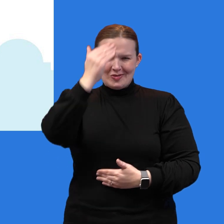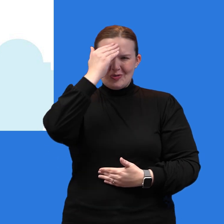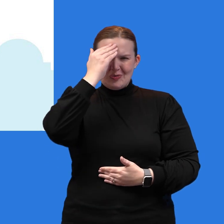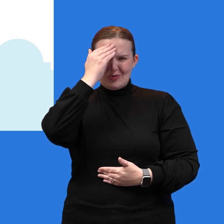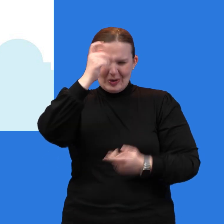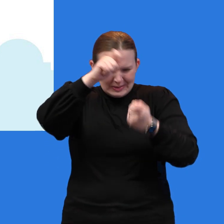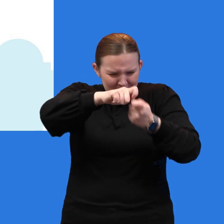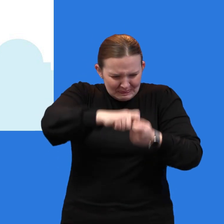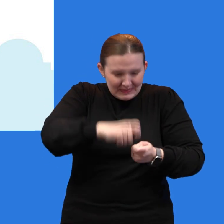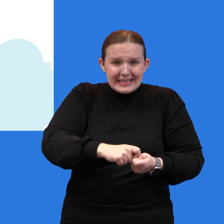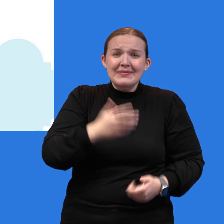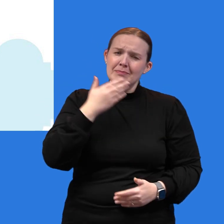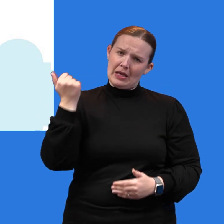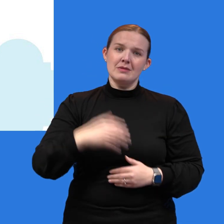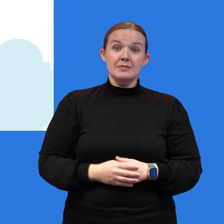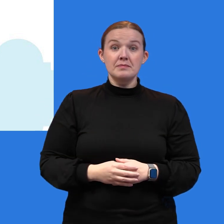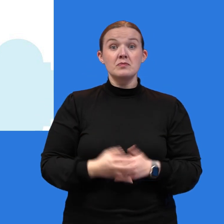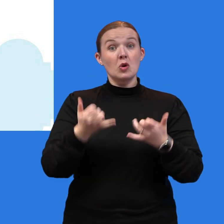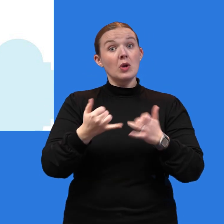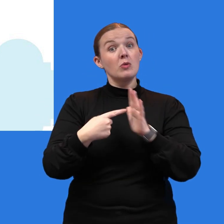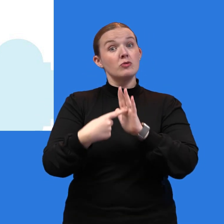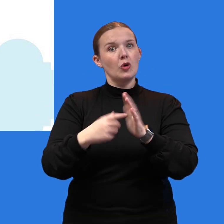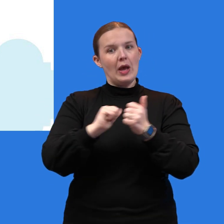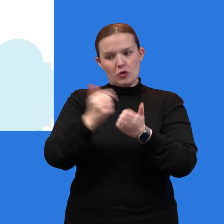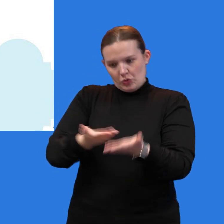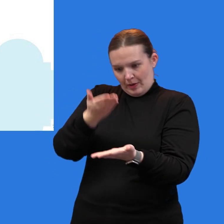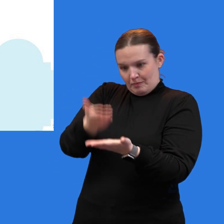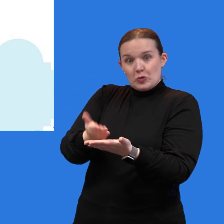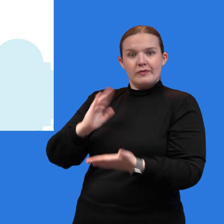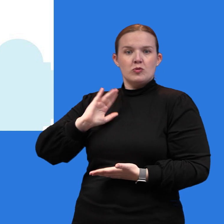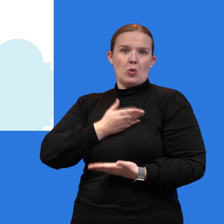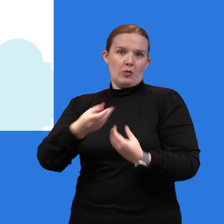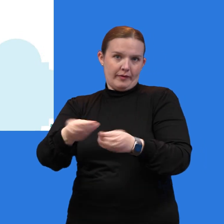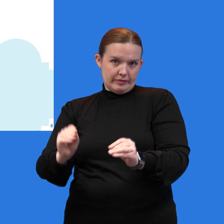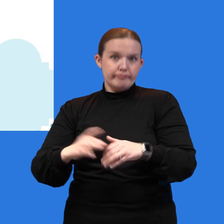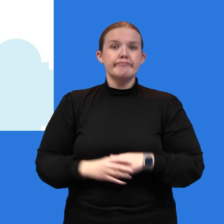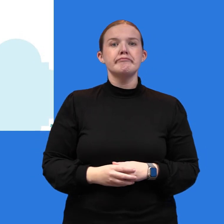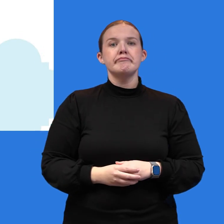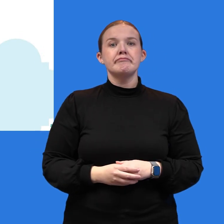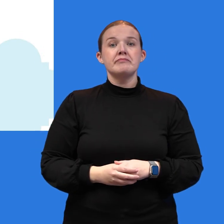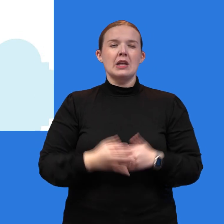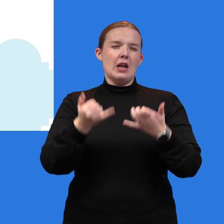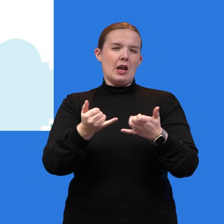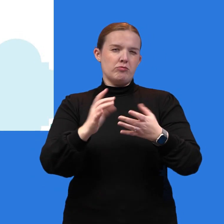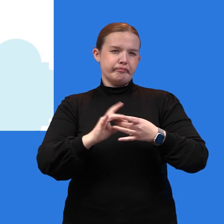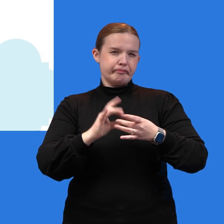your home the best, and we will show you how to show your home to the bear appraisal district. Next,